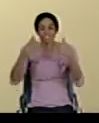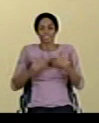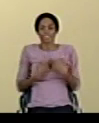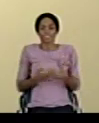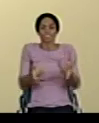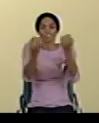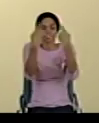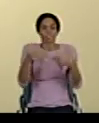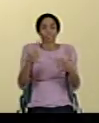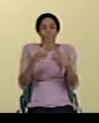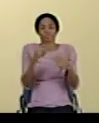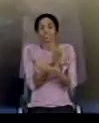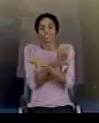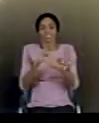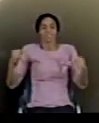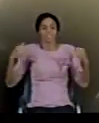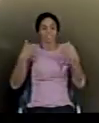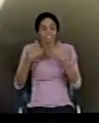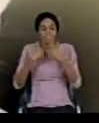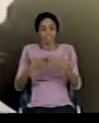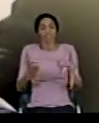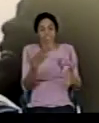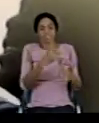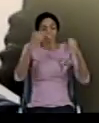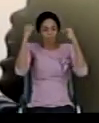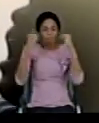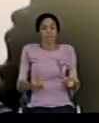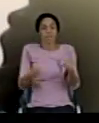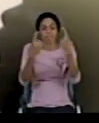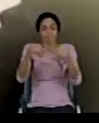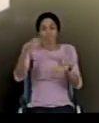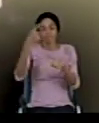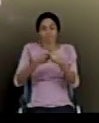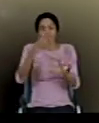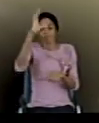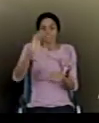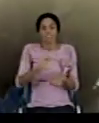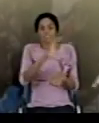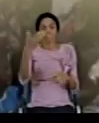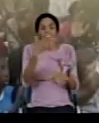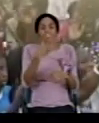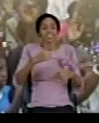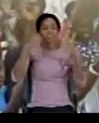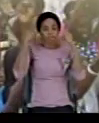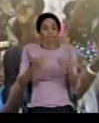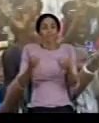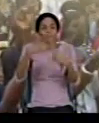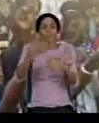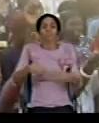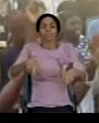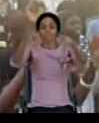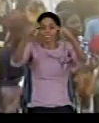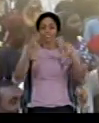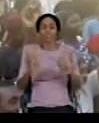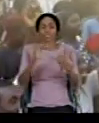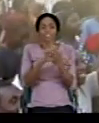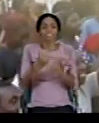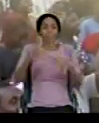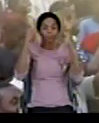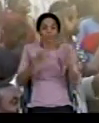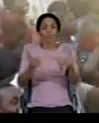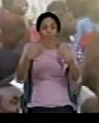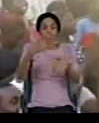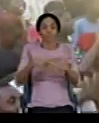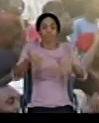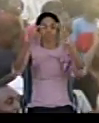to save the lost. There's a power coming from Calvary. There's a power coming from the throne. And that power coming from Calvary, from the